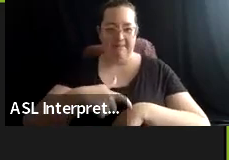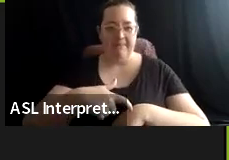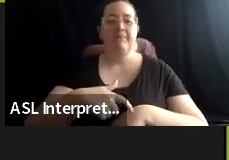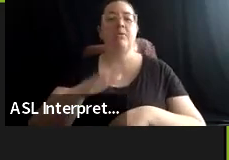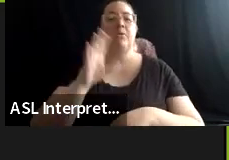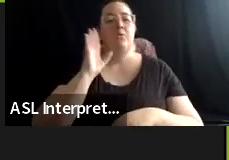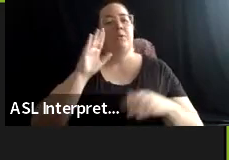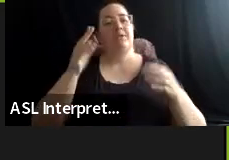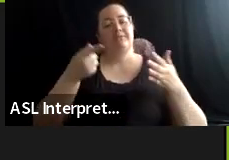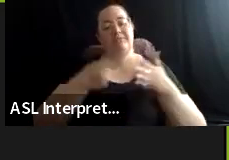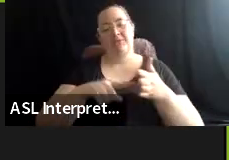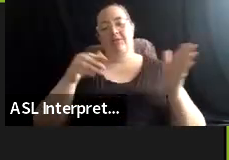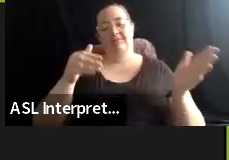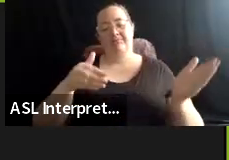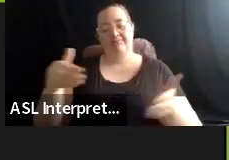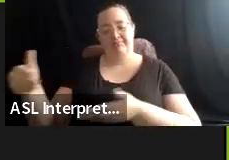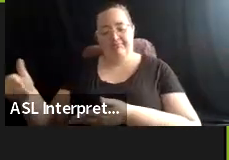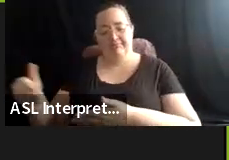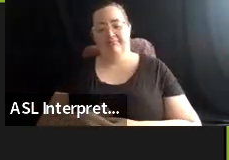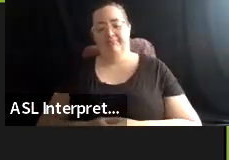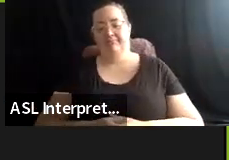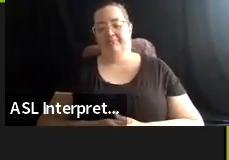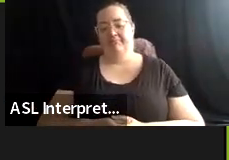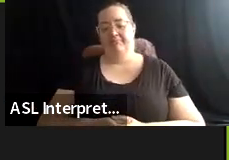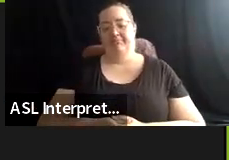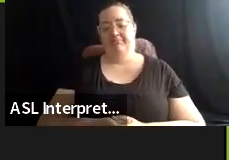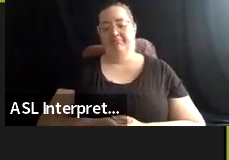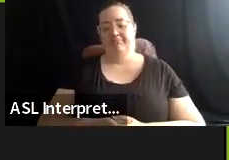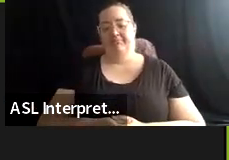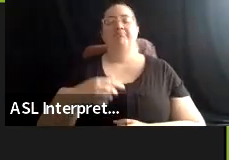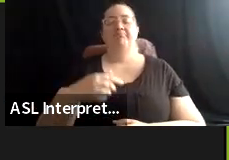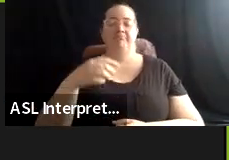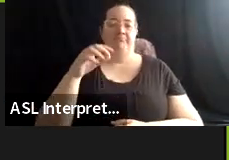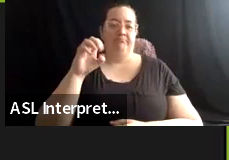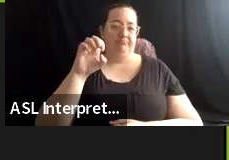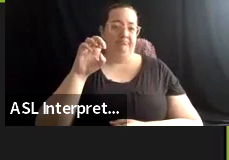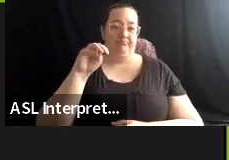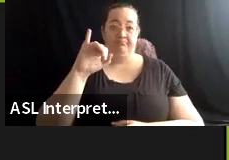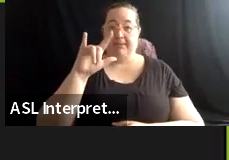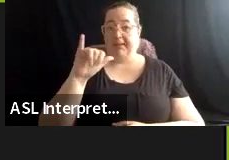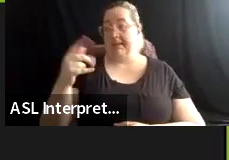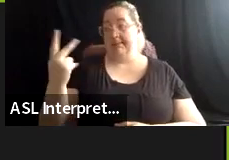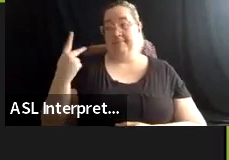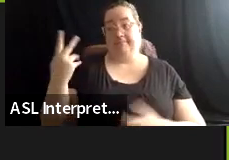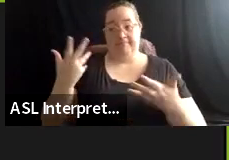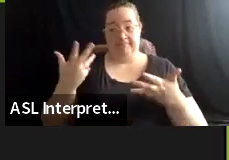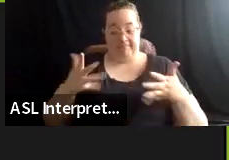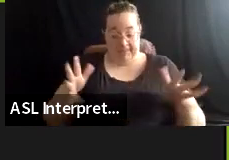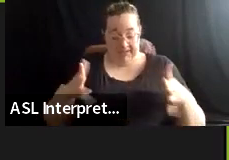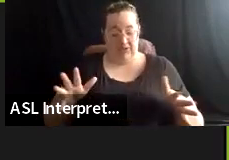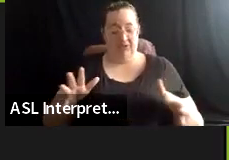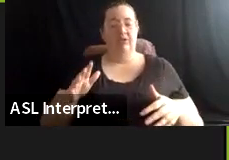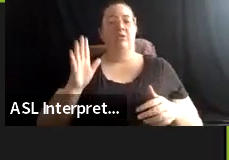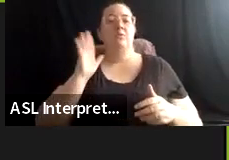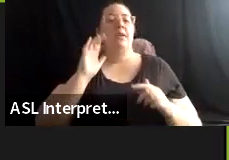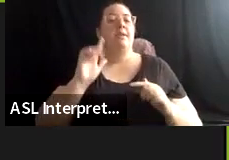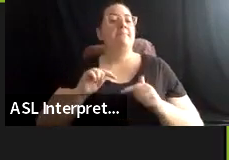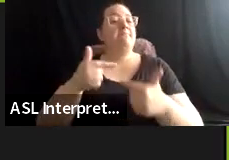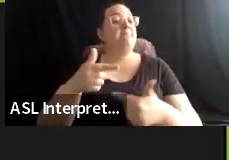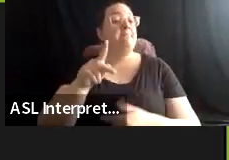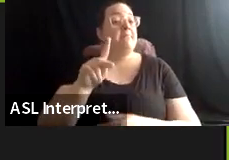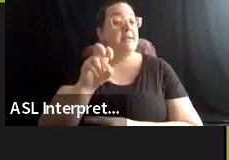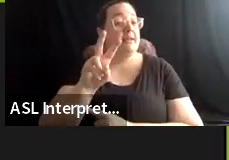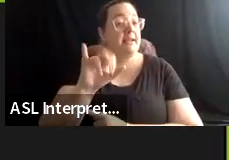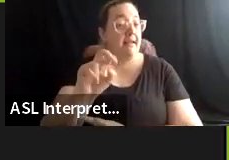So I know Emily and I already had the pleasure of going. So maybe what I'll do is pass it over to you, Kevin, to give an